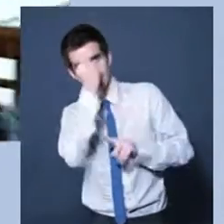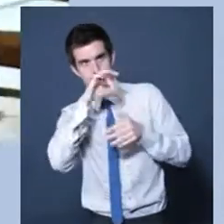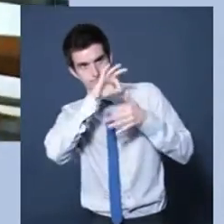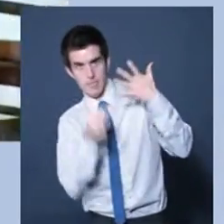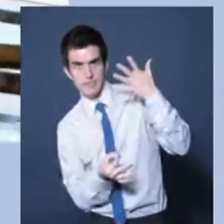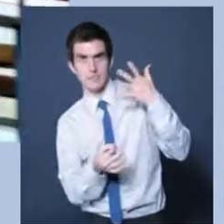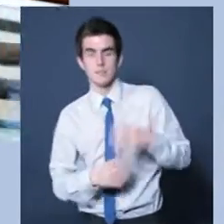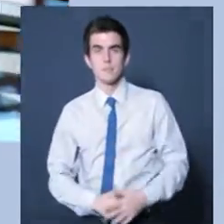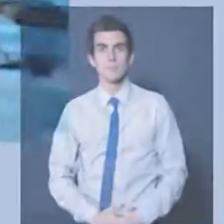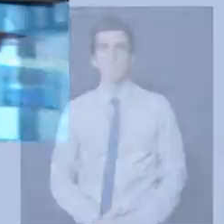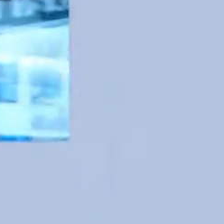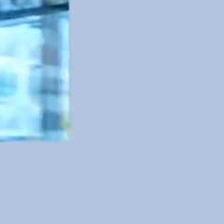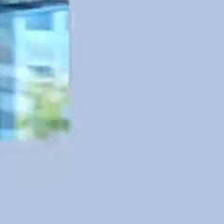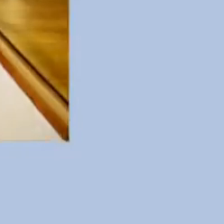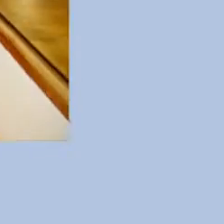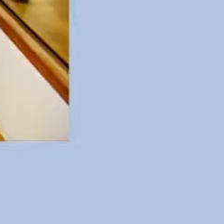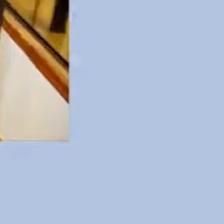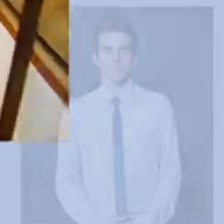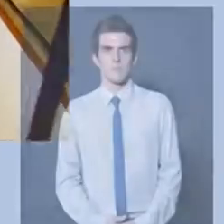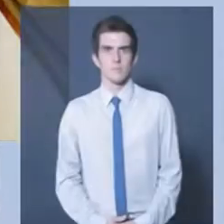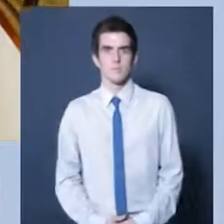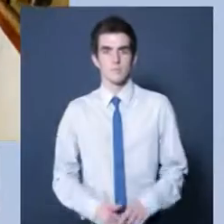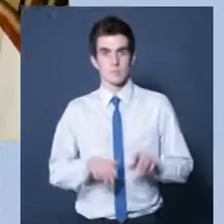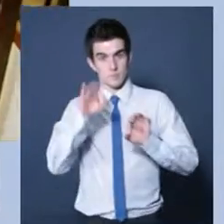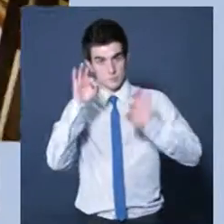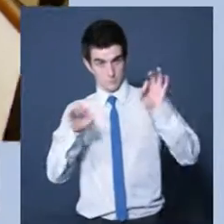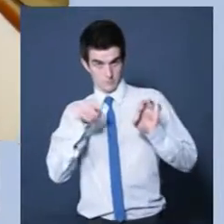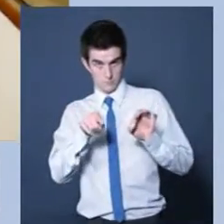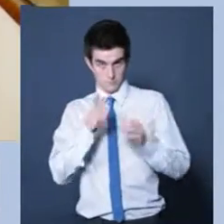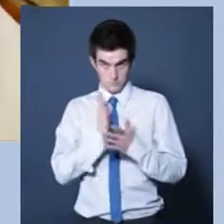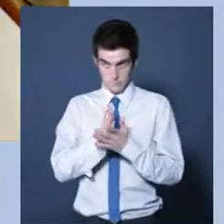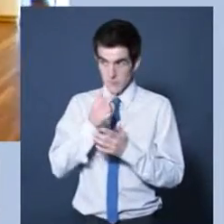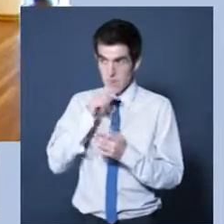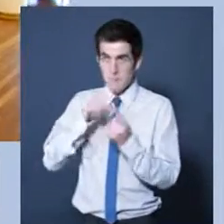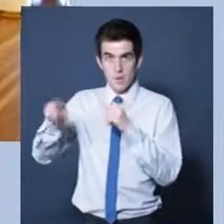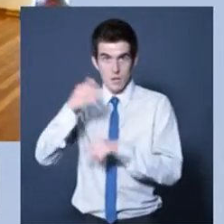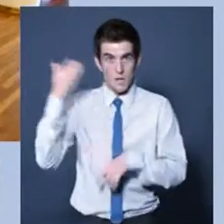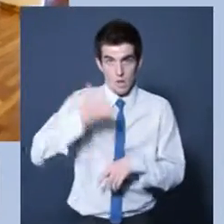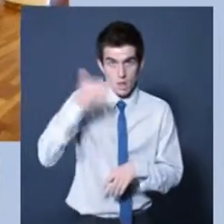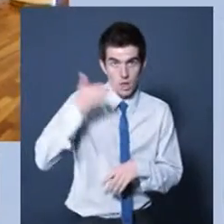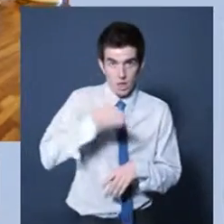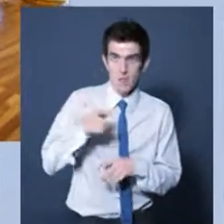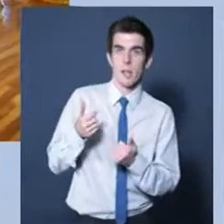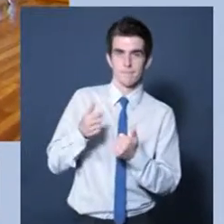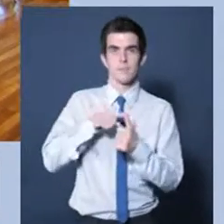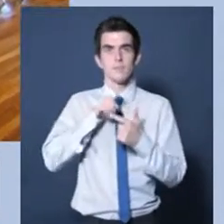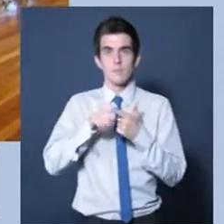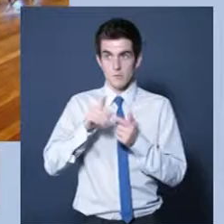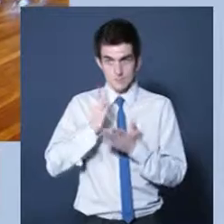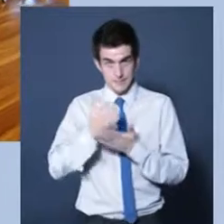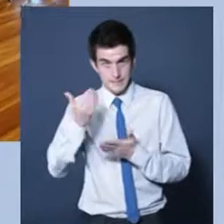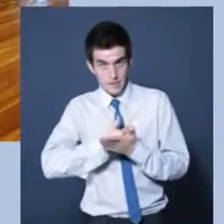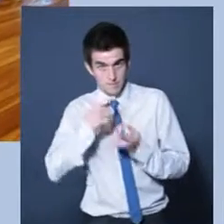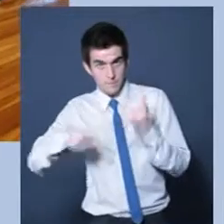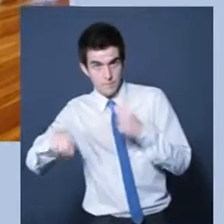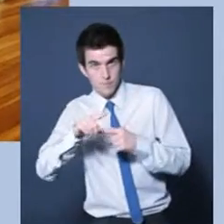And there's a list of things that we try to achieve. They should be able to use it conveniently. They should certainly be able to use